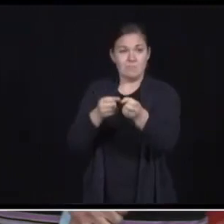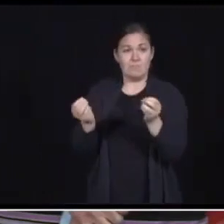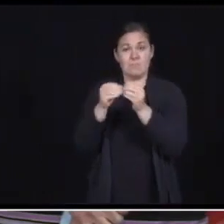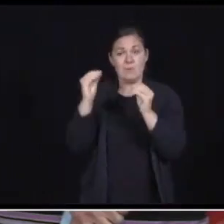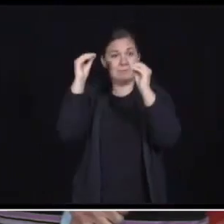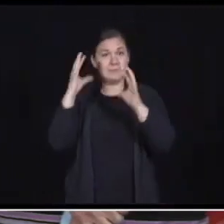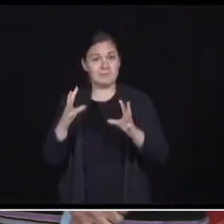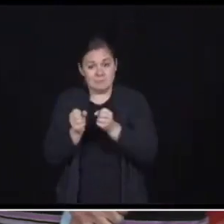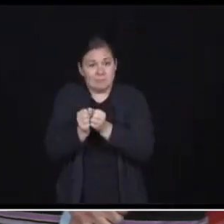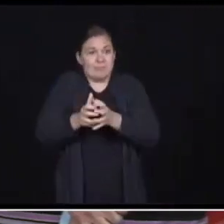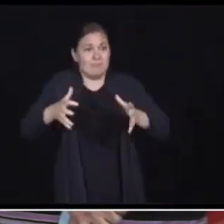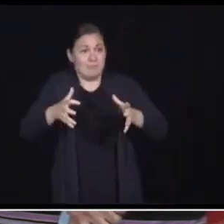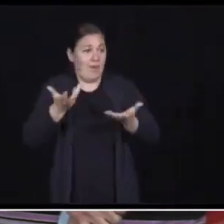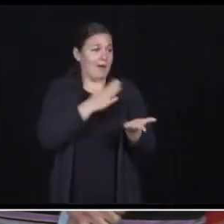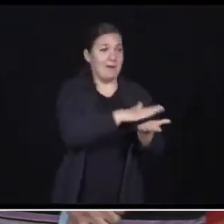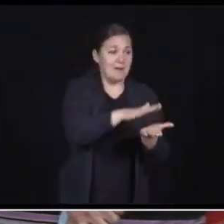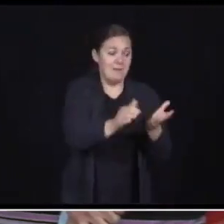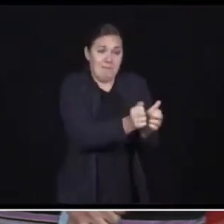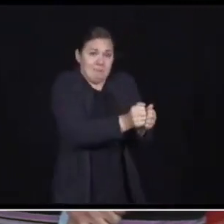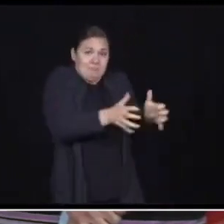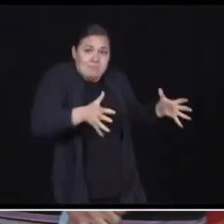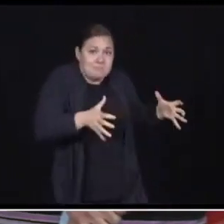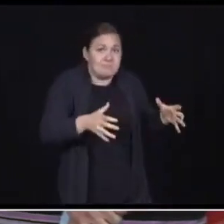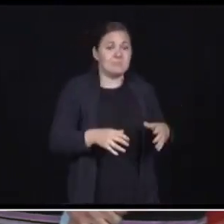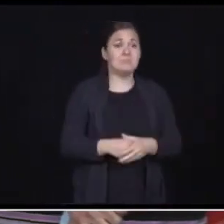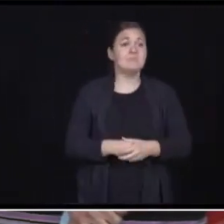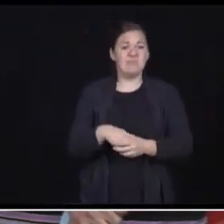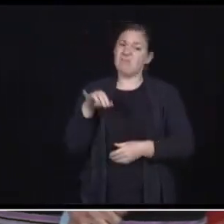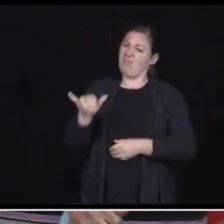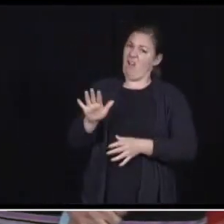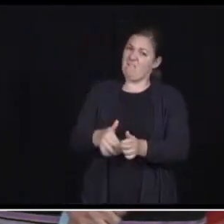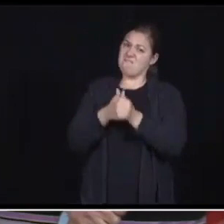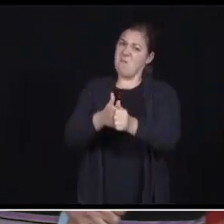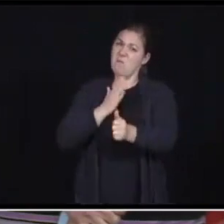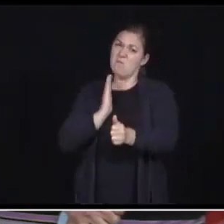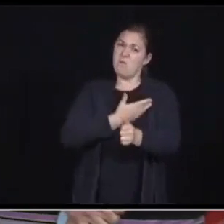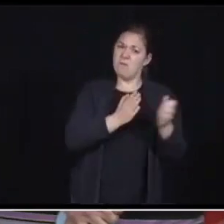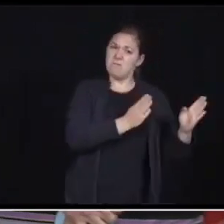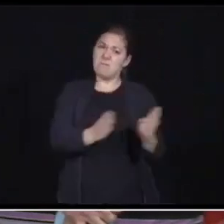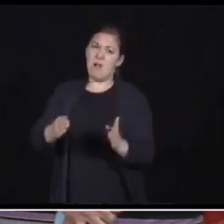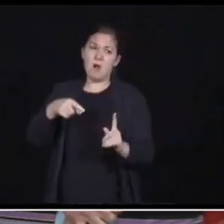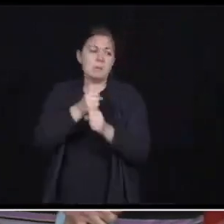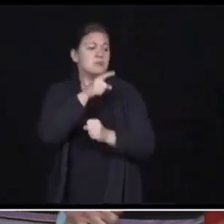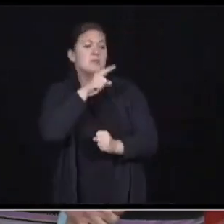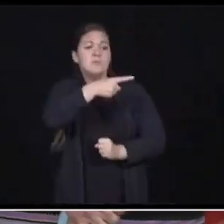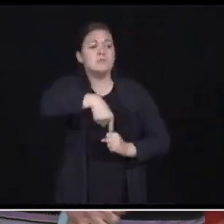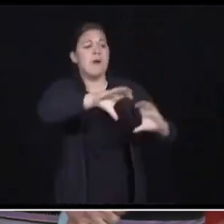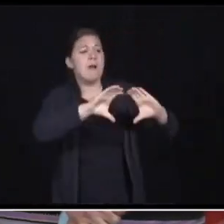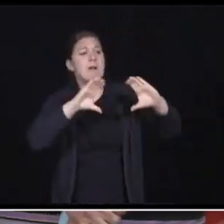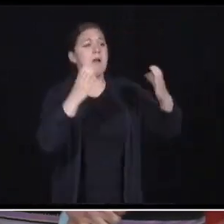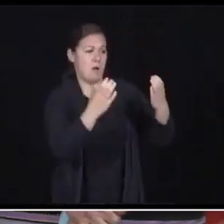This funding will build on our comprehensive back-to-school plan. To ensure classrooms could stay open as safely as possible.